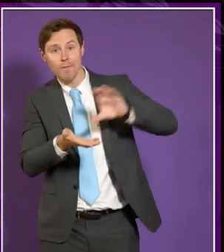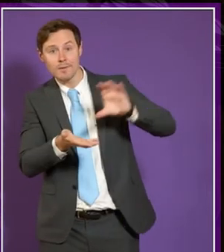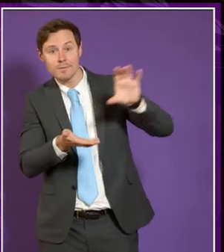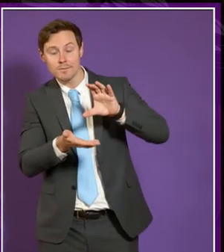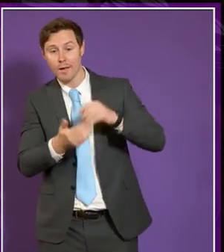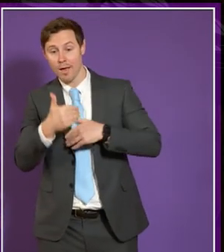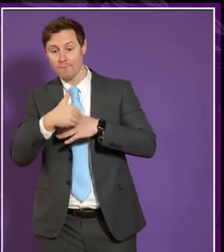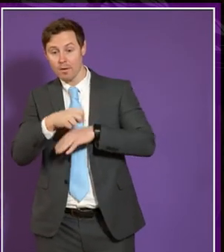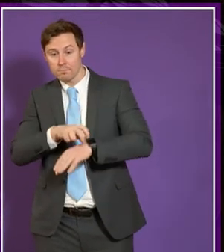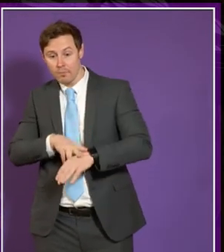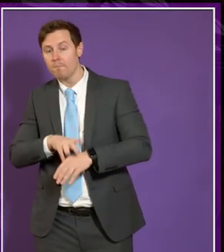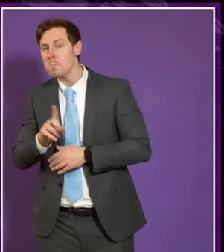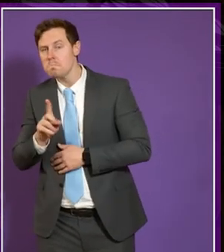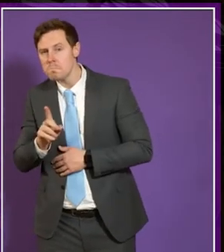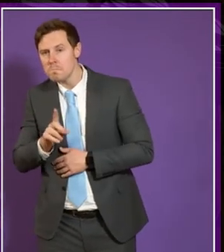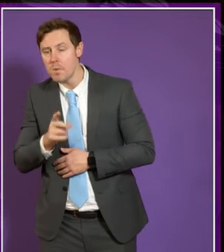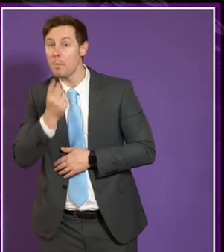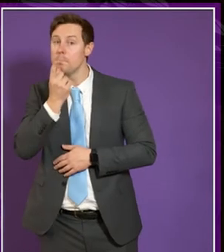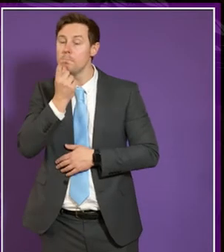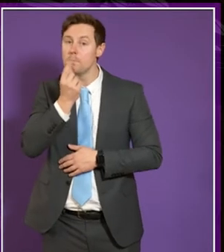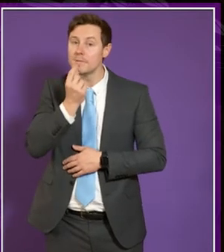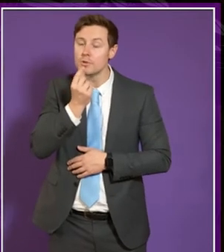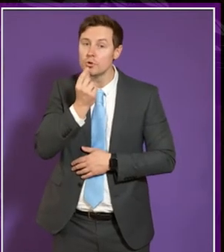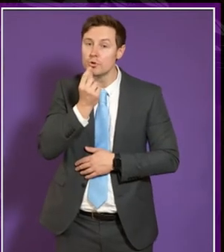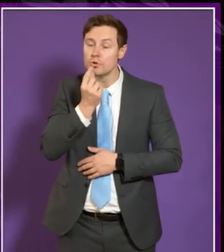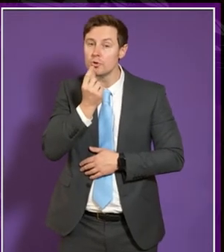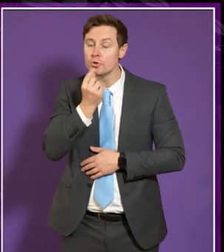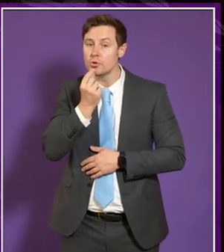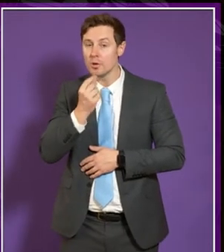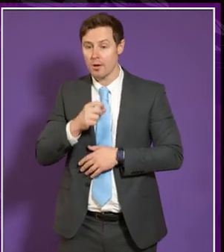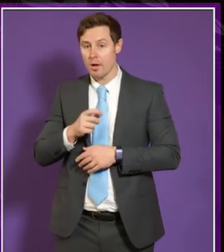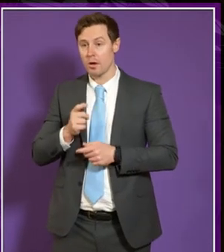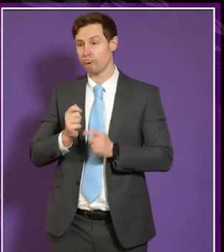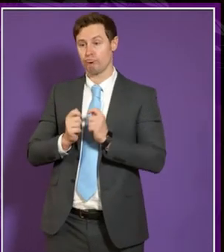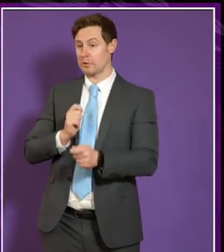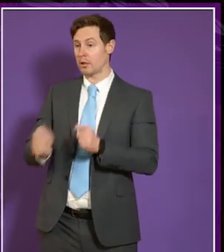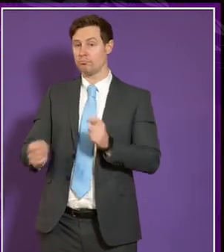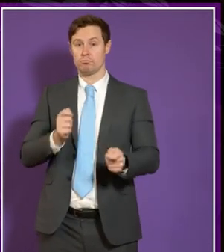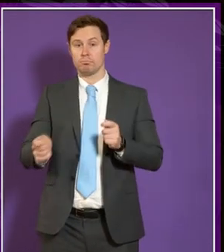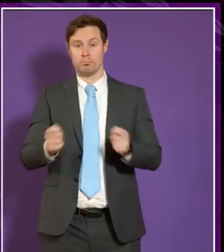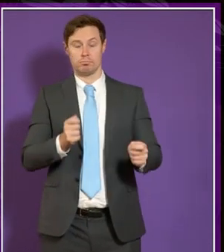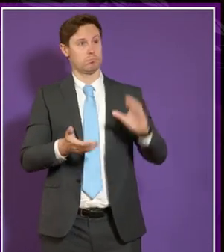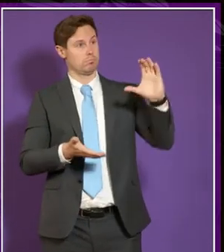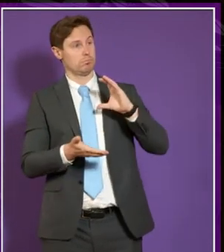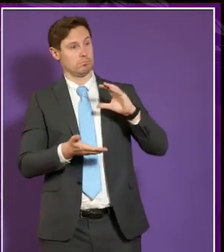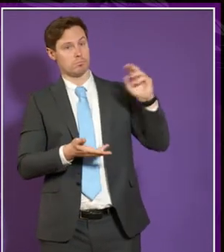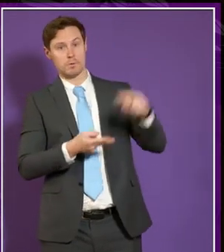saying it could be possibly uh staff jobs made me redundant because of the loss of european funding